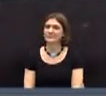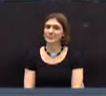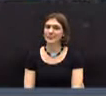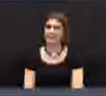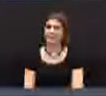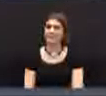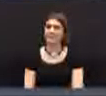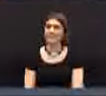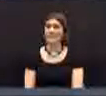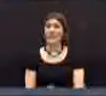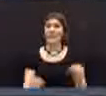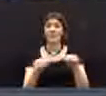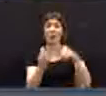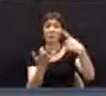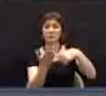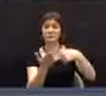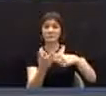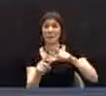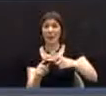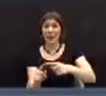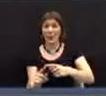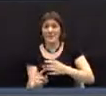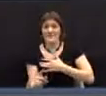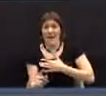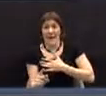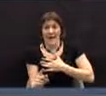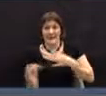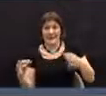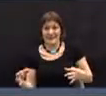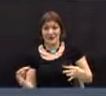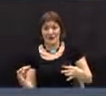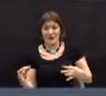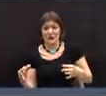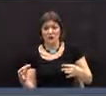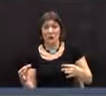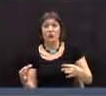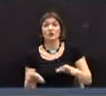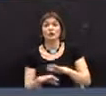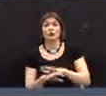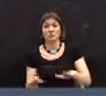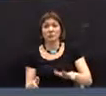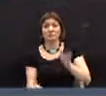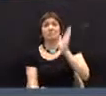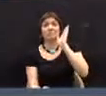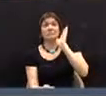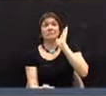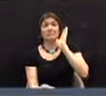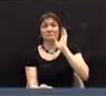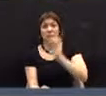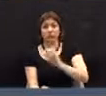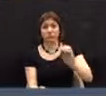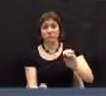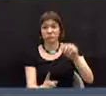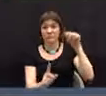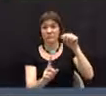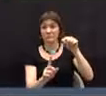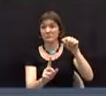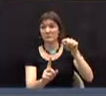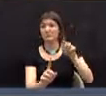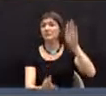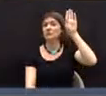Is there further discussion on the appeal of the chair's decision?